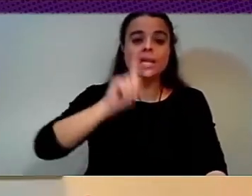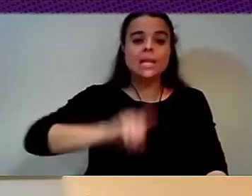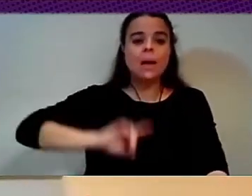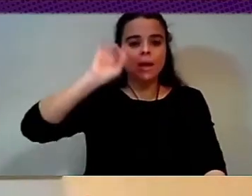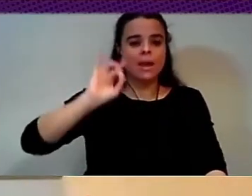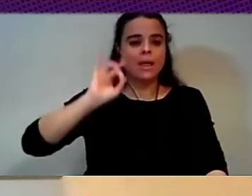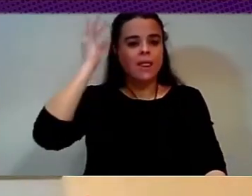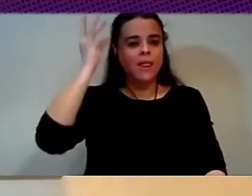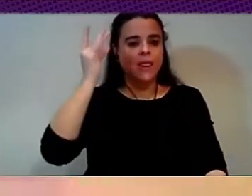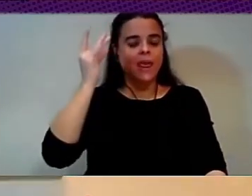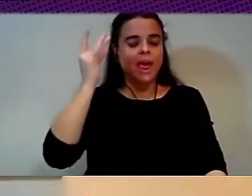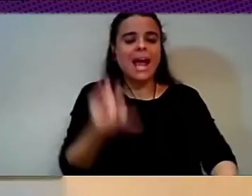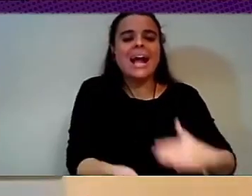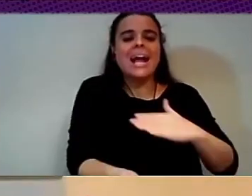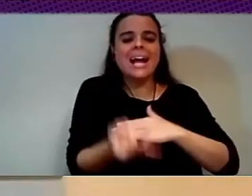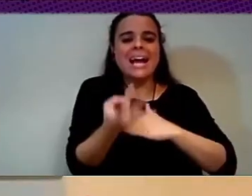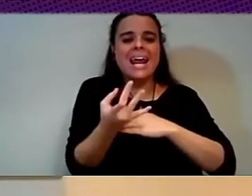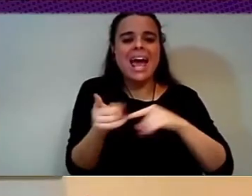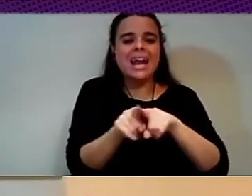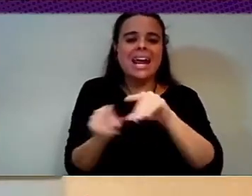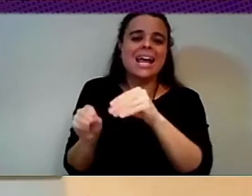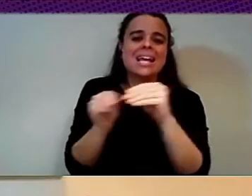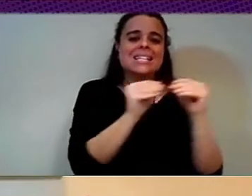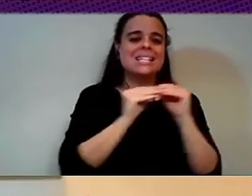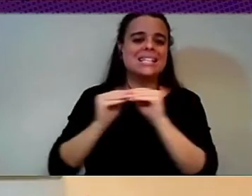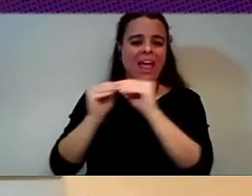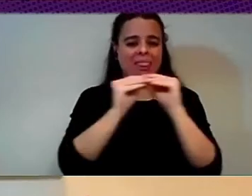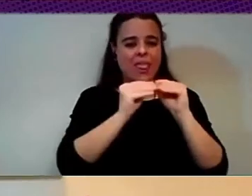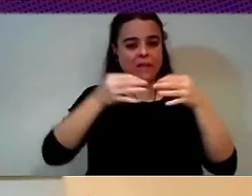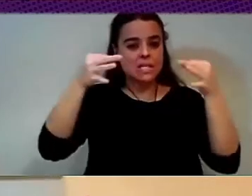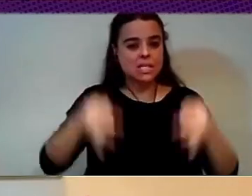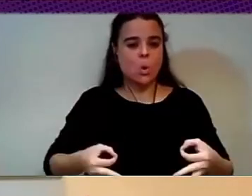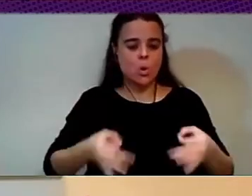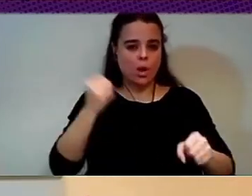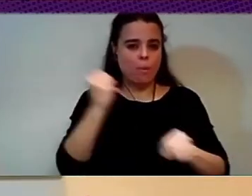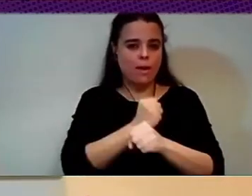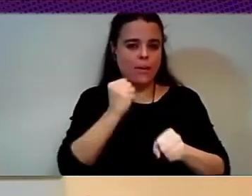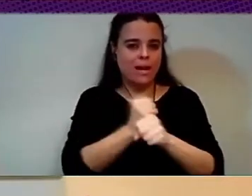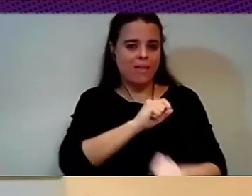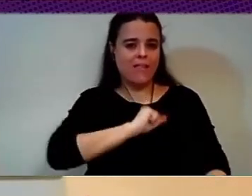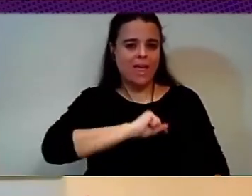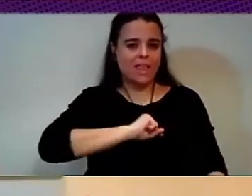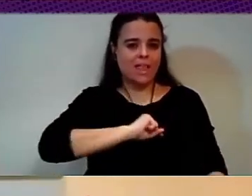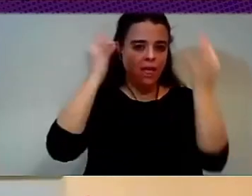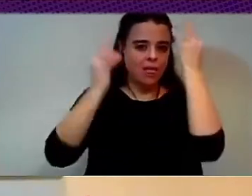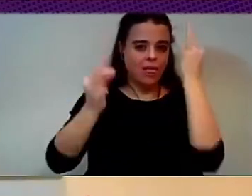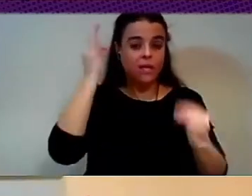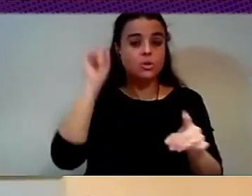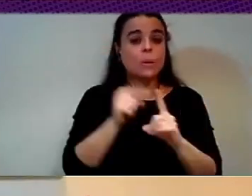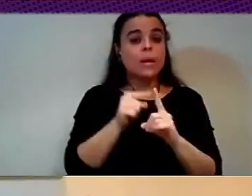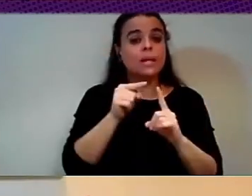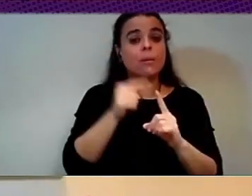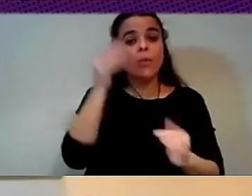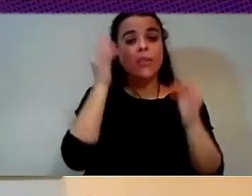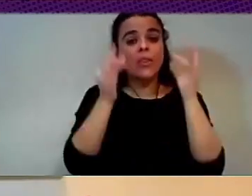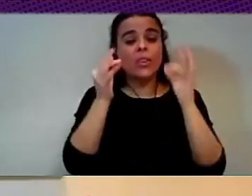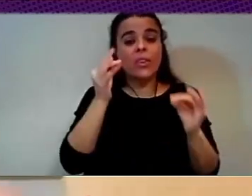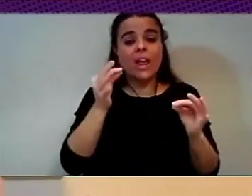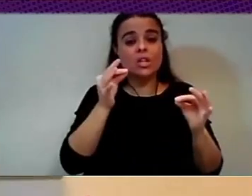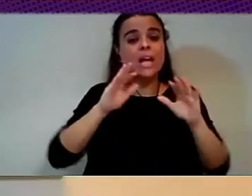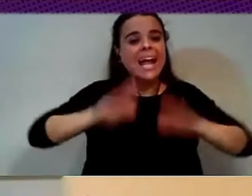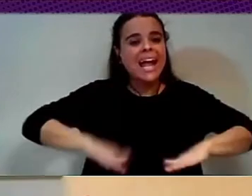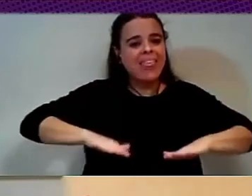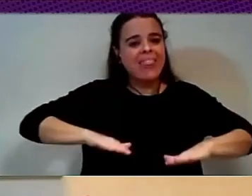interoperability, so that the data, you know, stays in Europe. And in particular, it stays with also the companies,